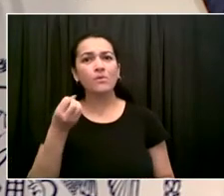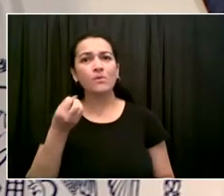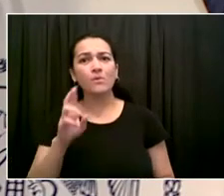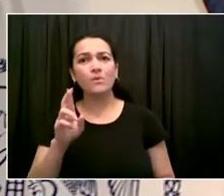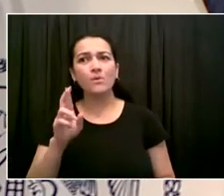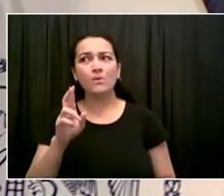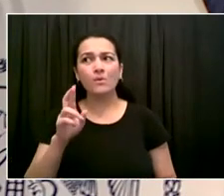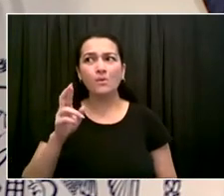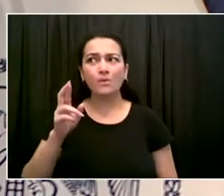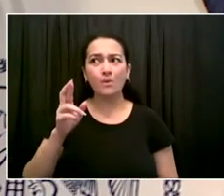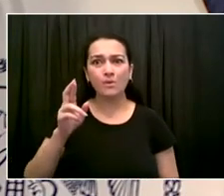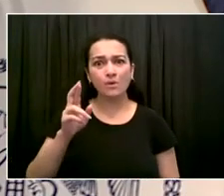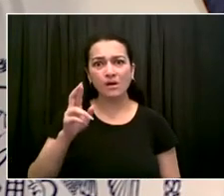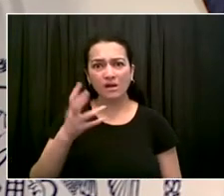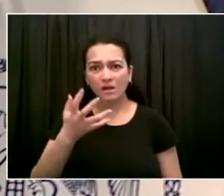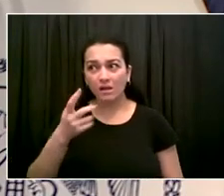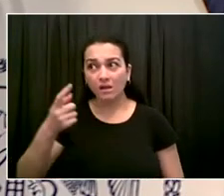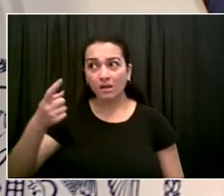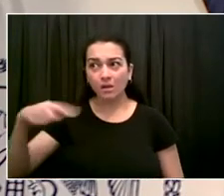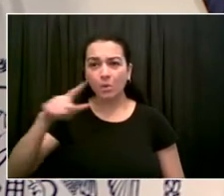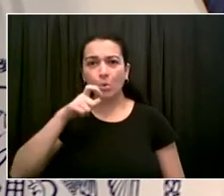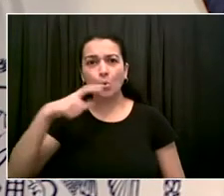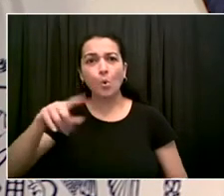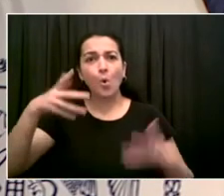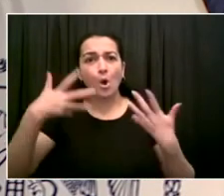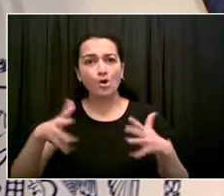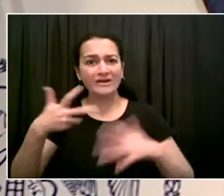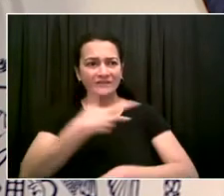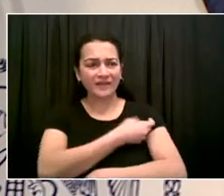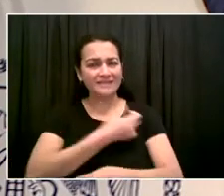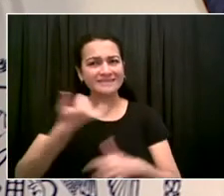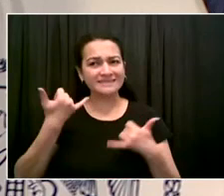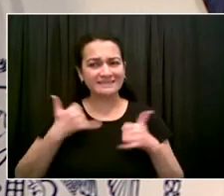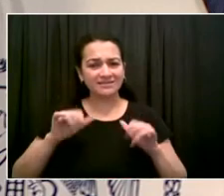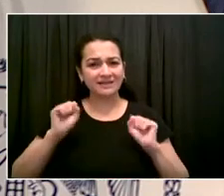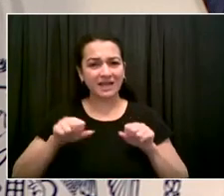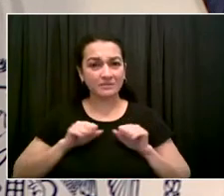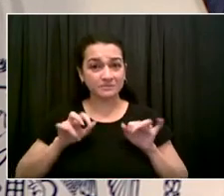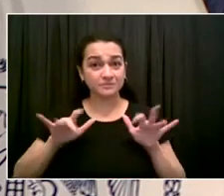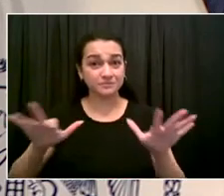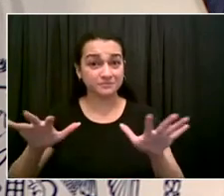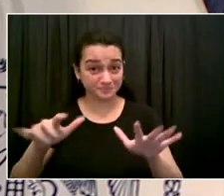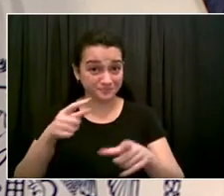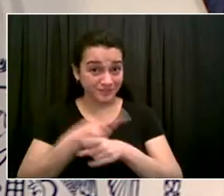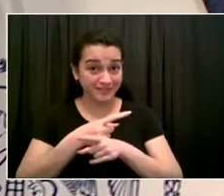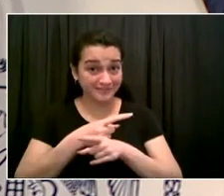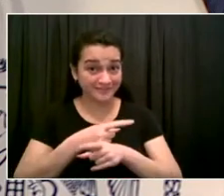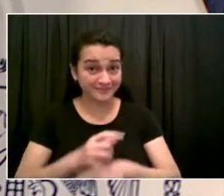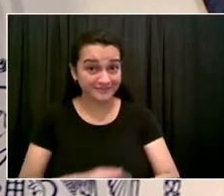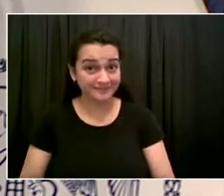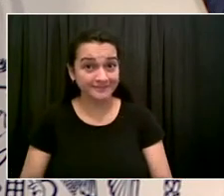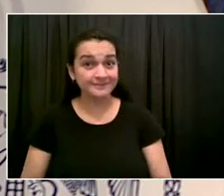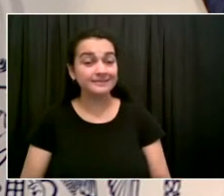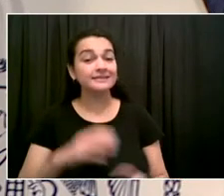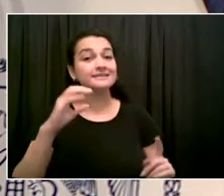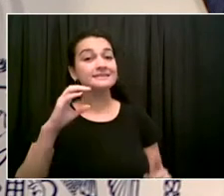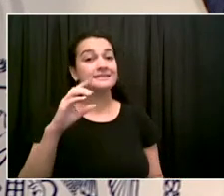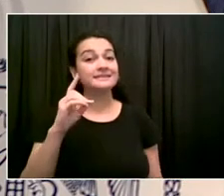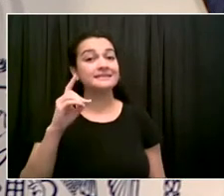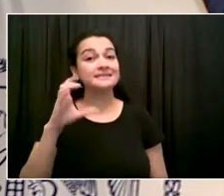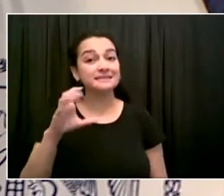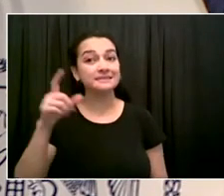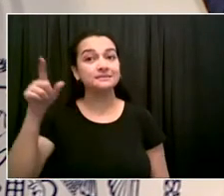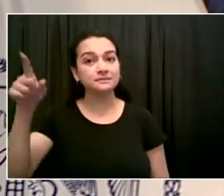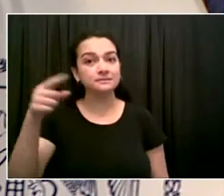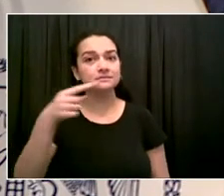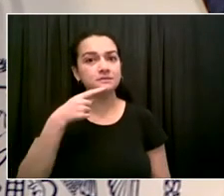unvaccinated. Isn't that right? Basically, vaccinated people are being asked to mask up to protect the people who have not been vaccinated. that